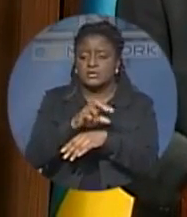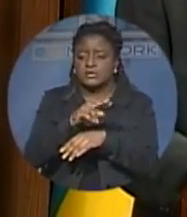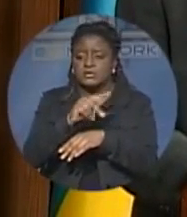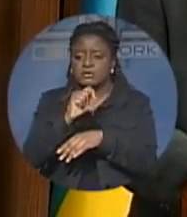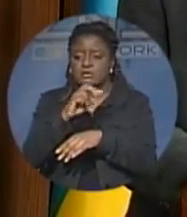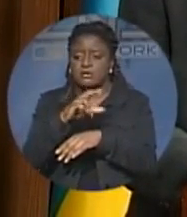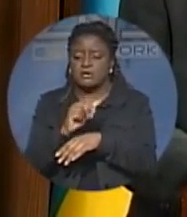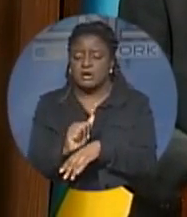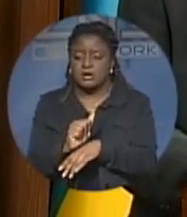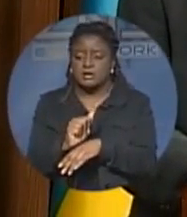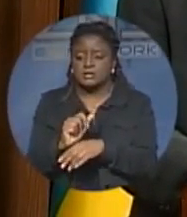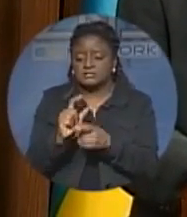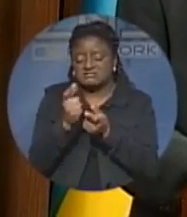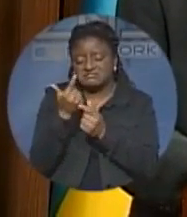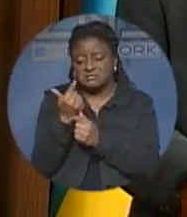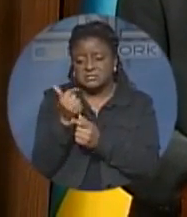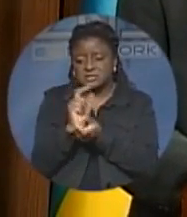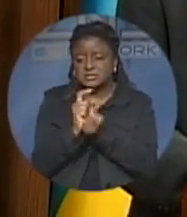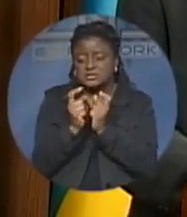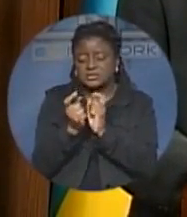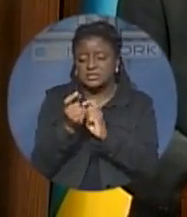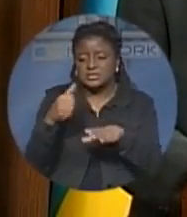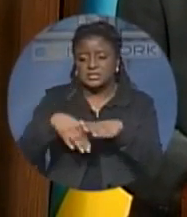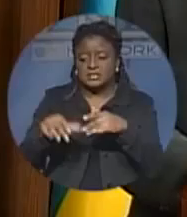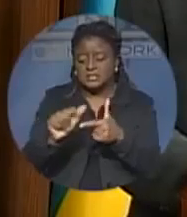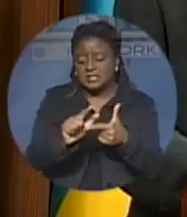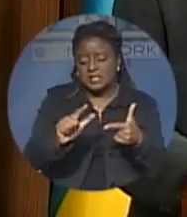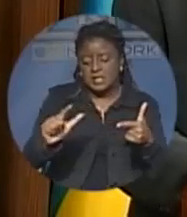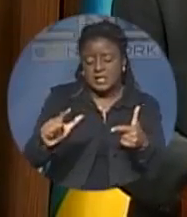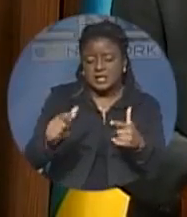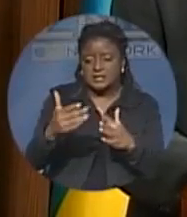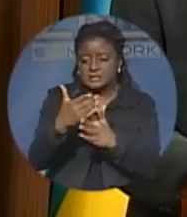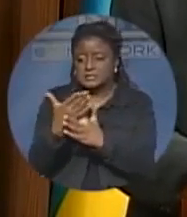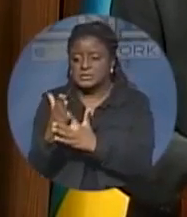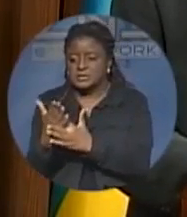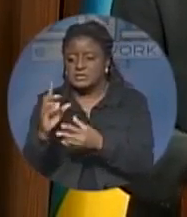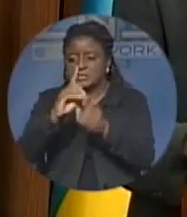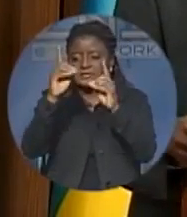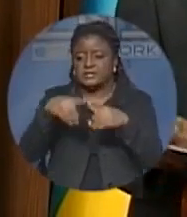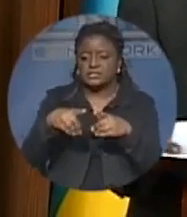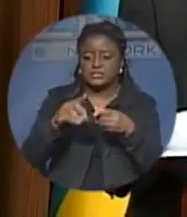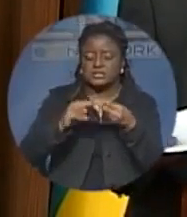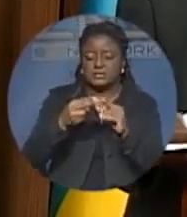adjustments in the lines between polling divisions numbers four, five, and six. Let's do